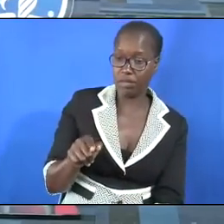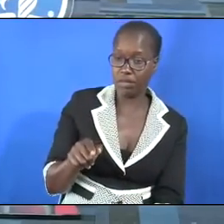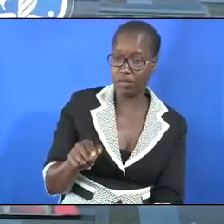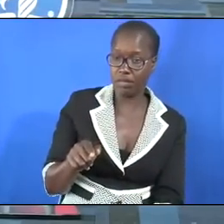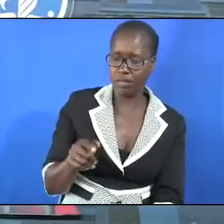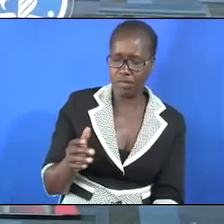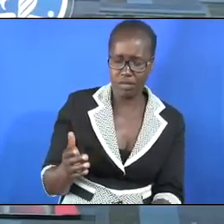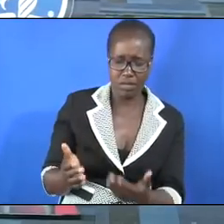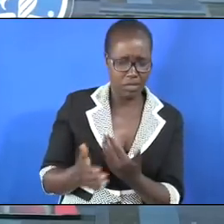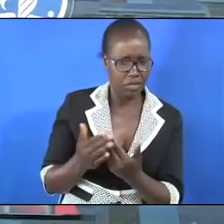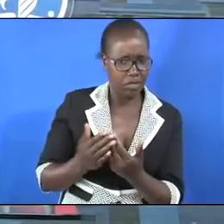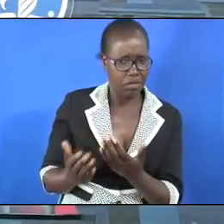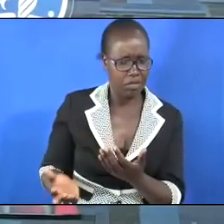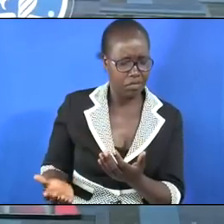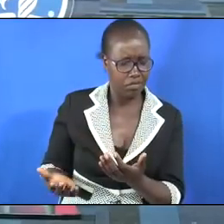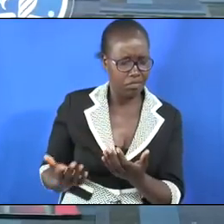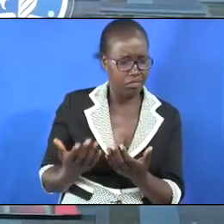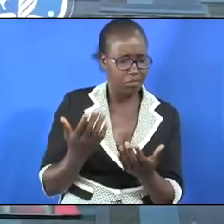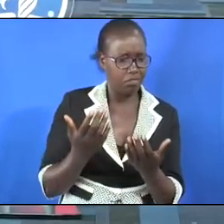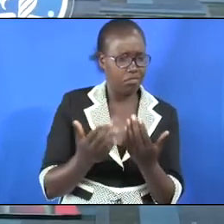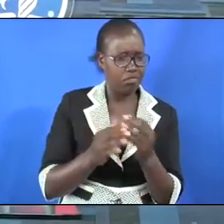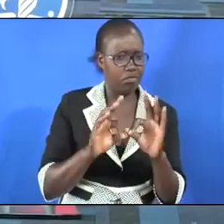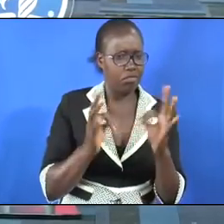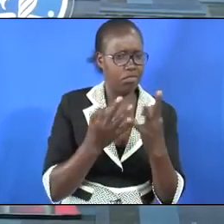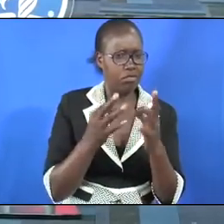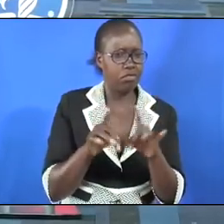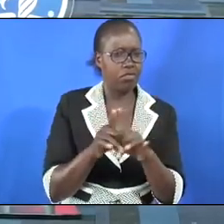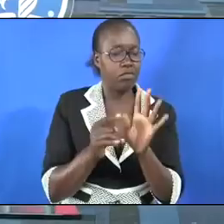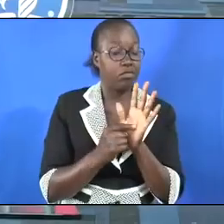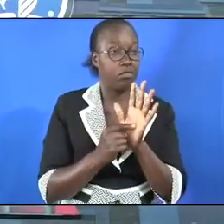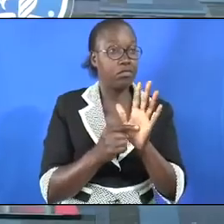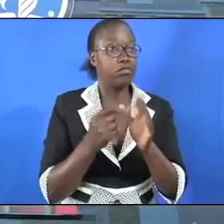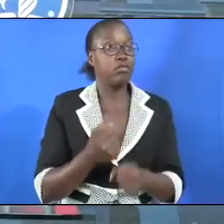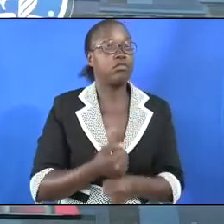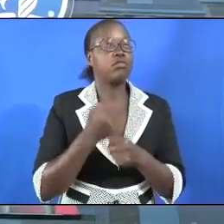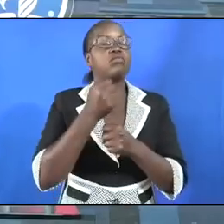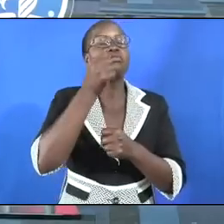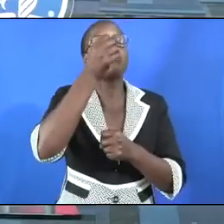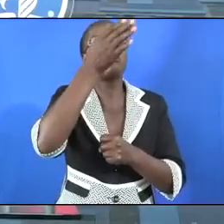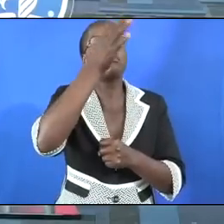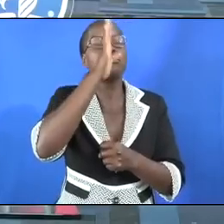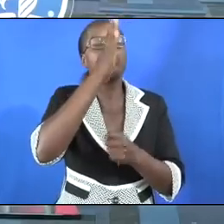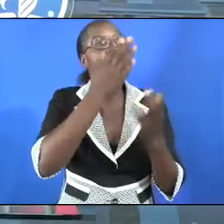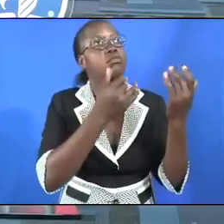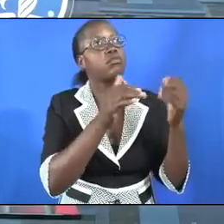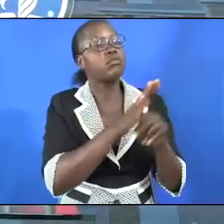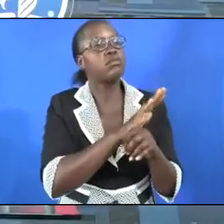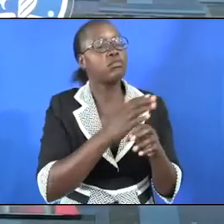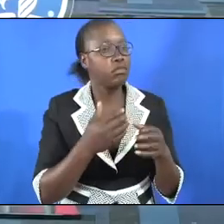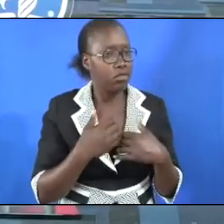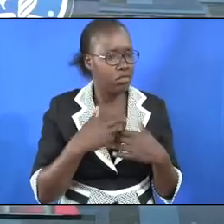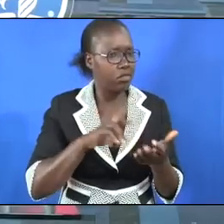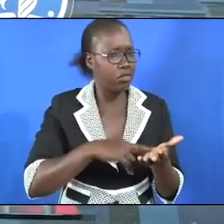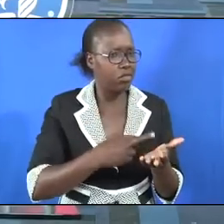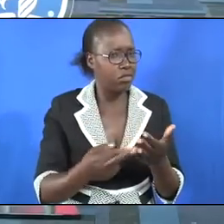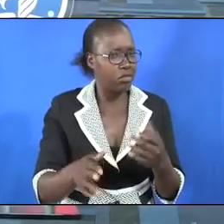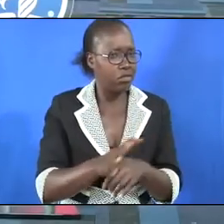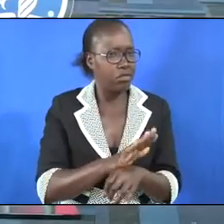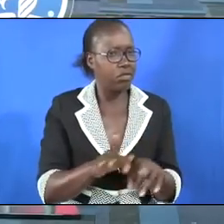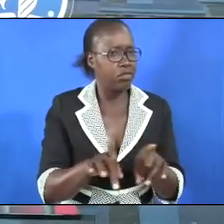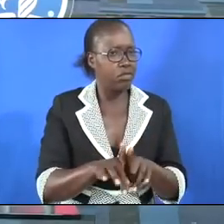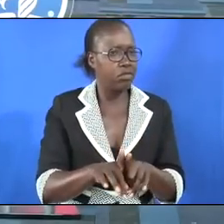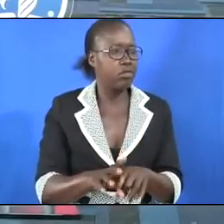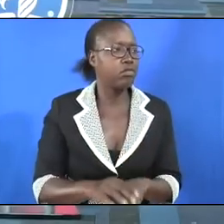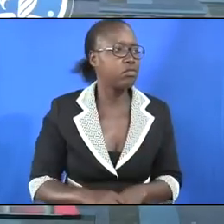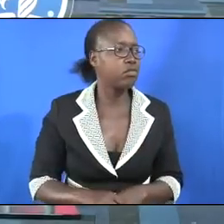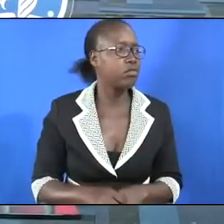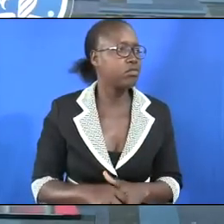brought up in such a family and she exhibits her trust in God she is hopeful and she is resourceful praise the name